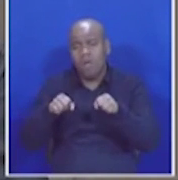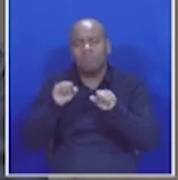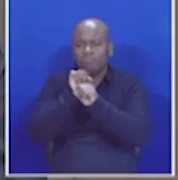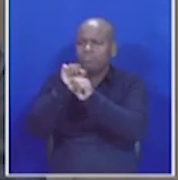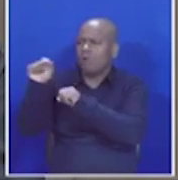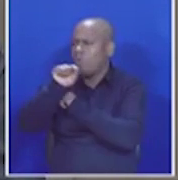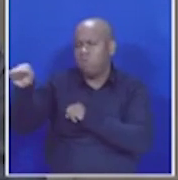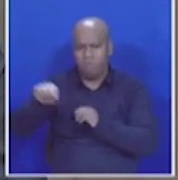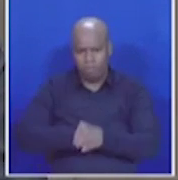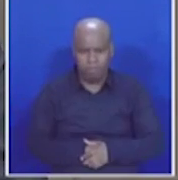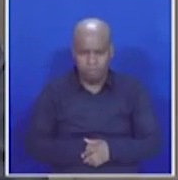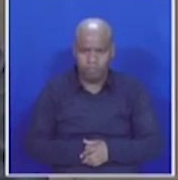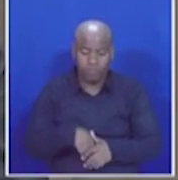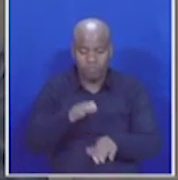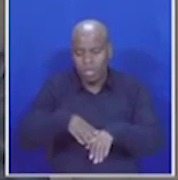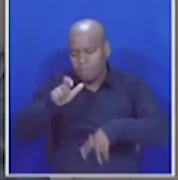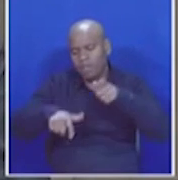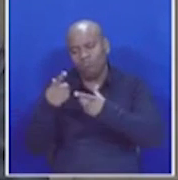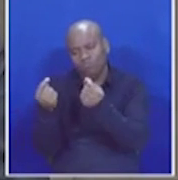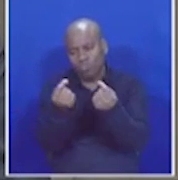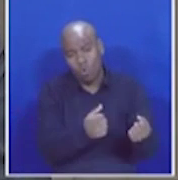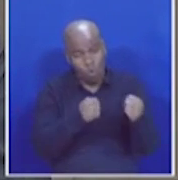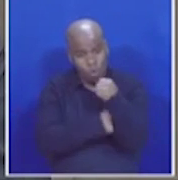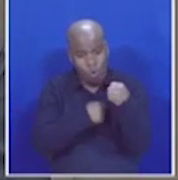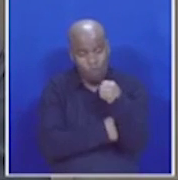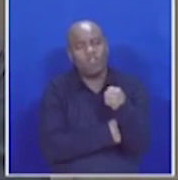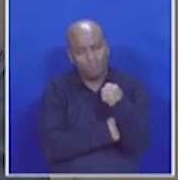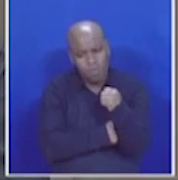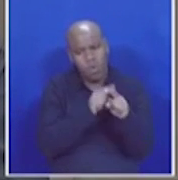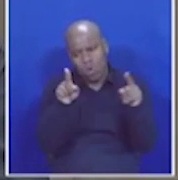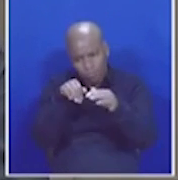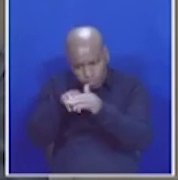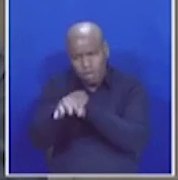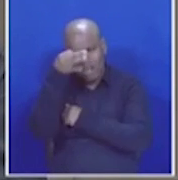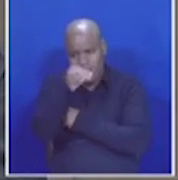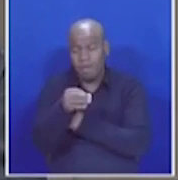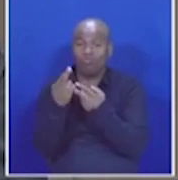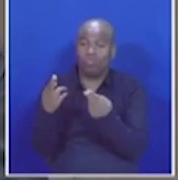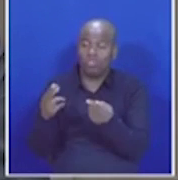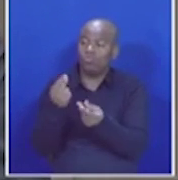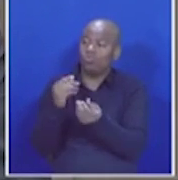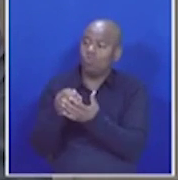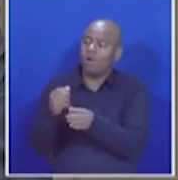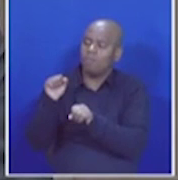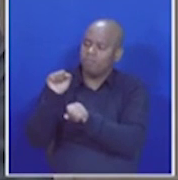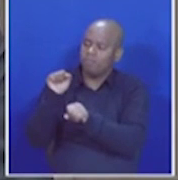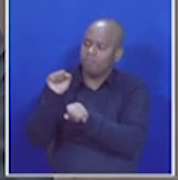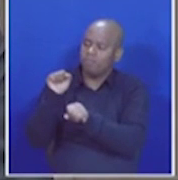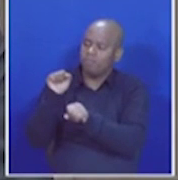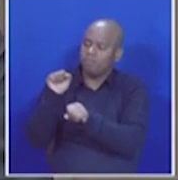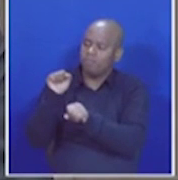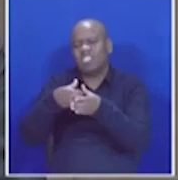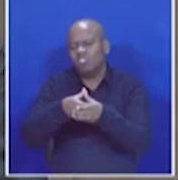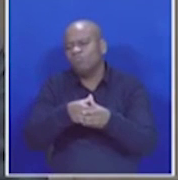in the country. The incumbents in government offices should not be allowed to utilise government resources to campaign for their respective political